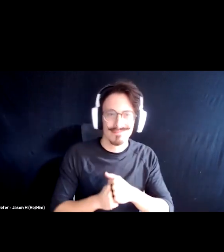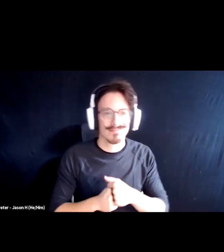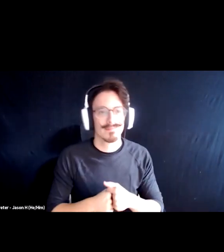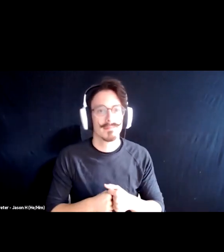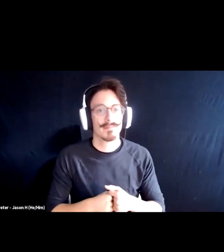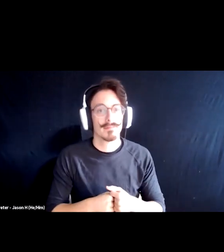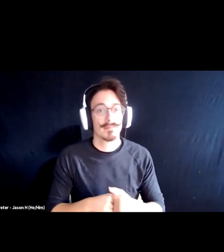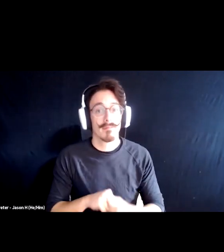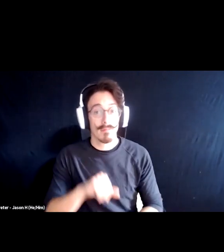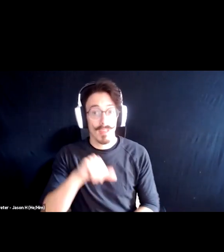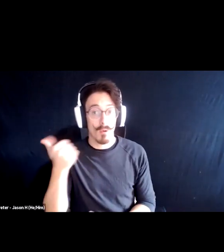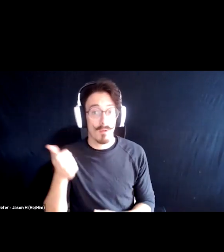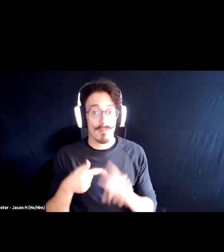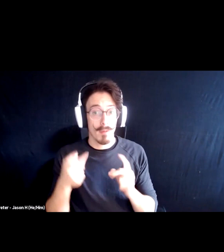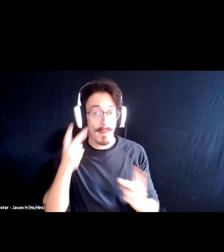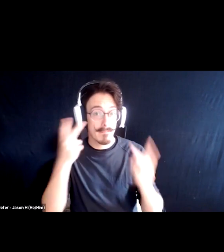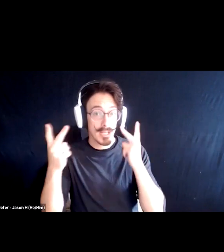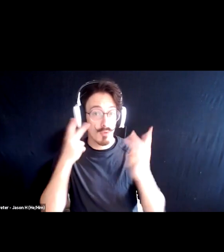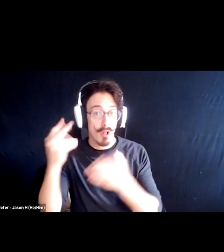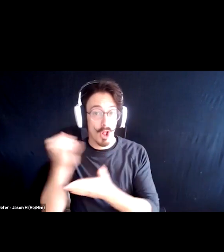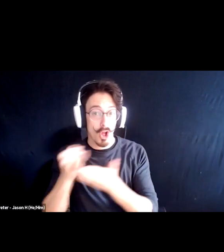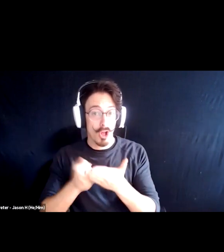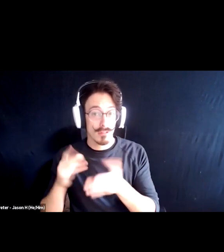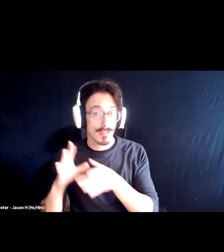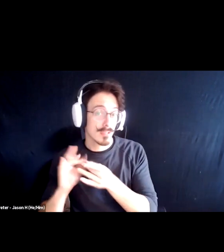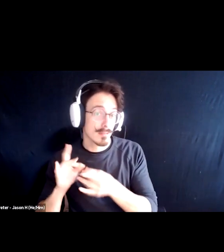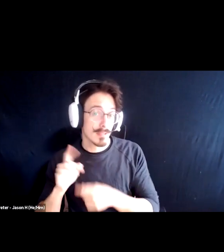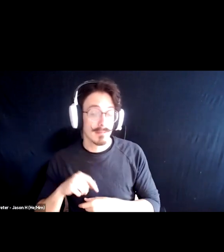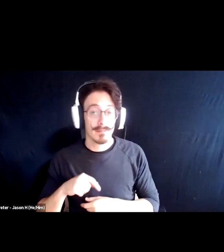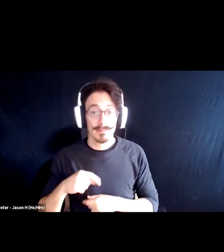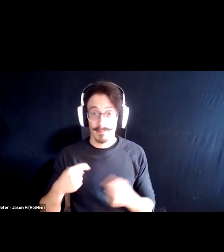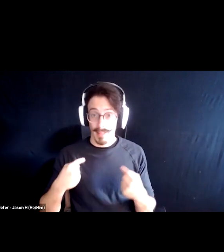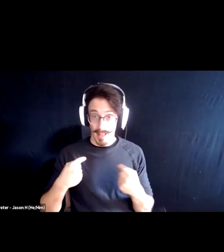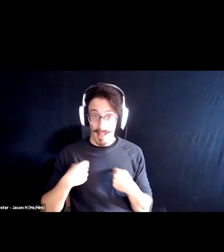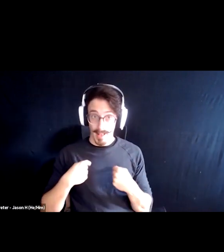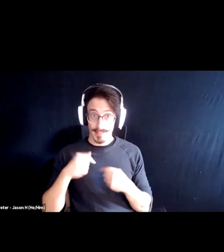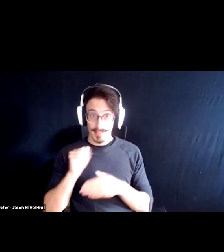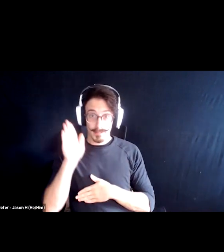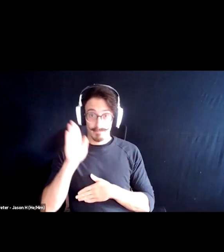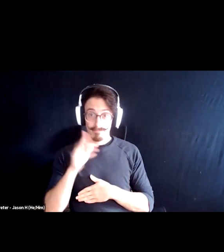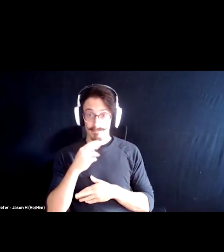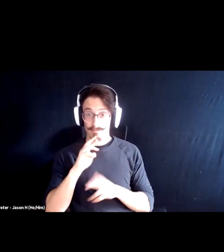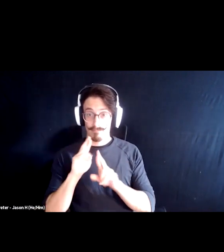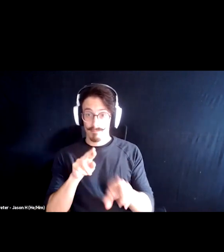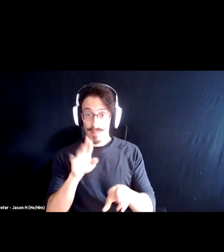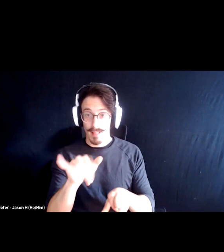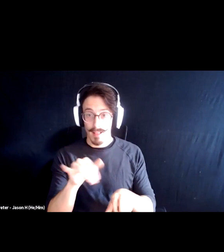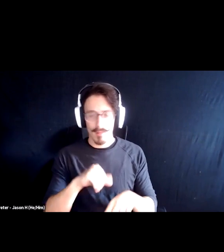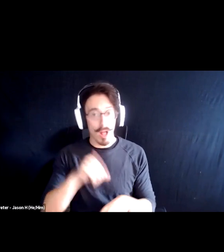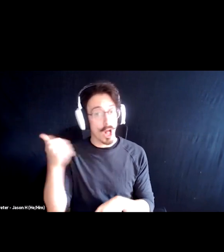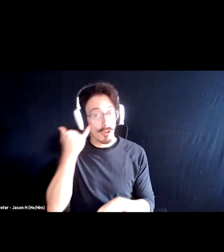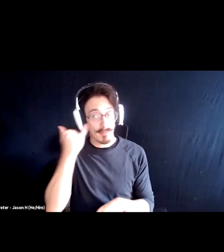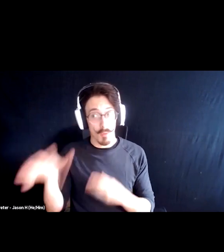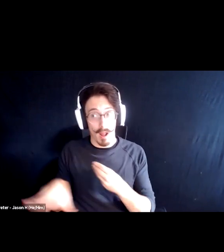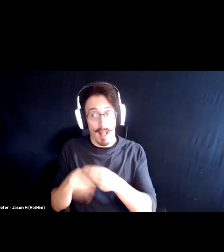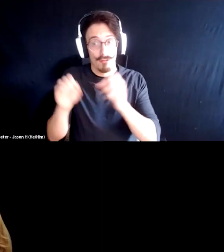How about someone from visual arts? I can report out on that, but others, please chime